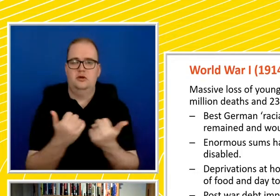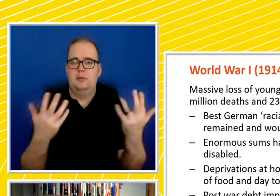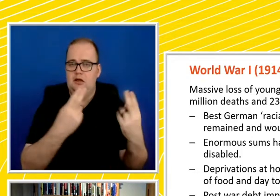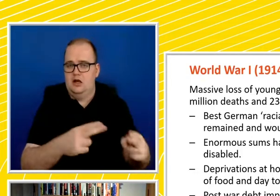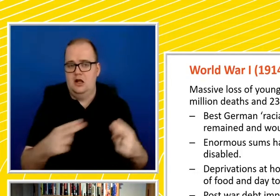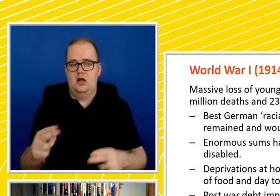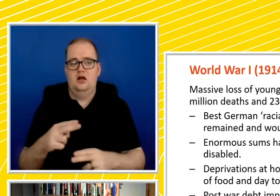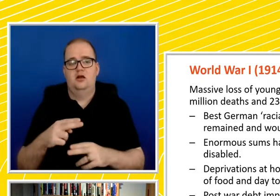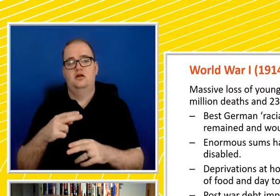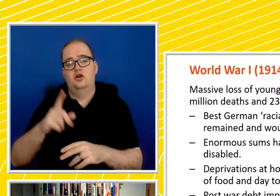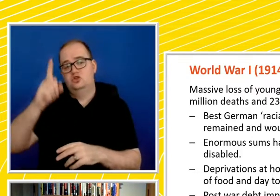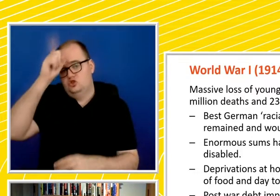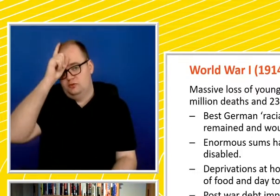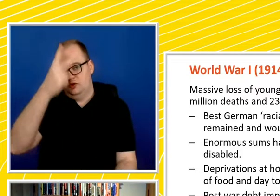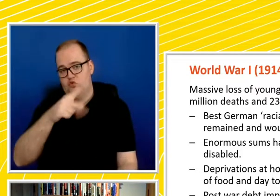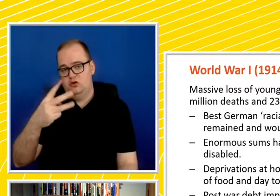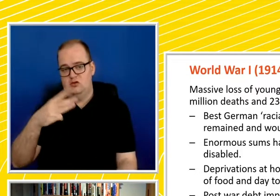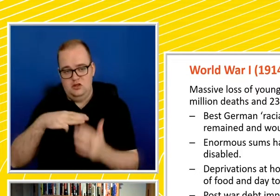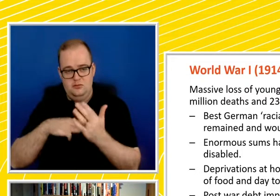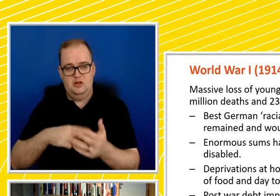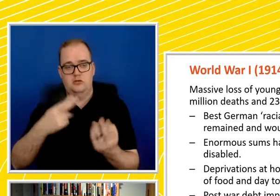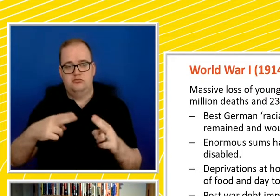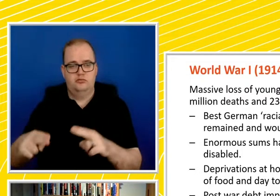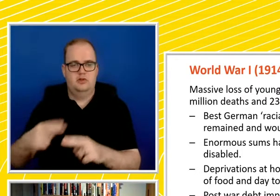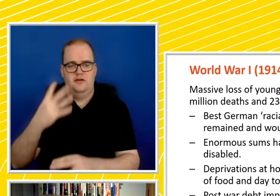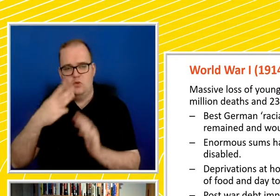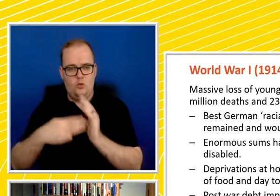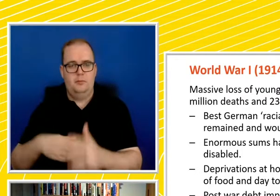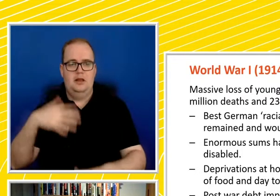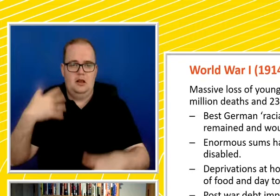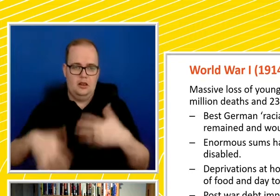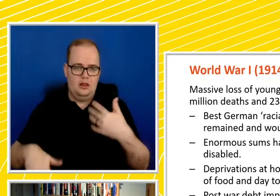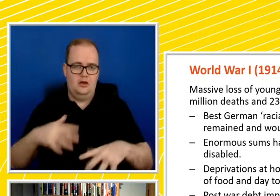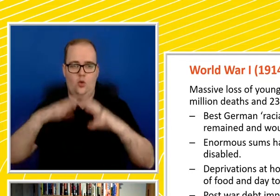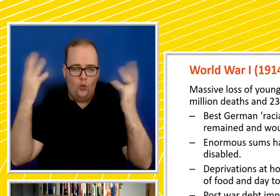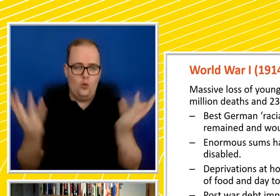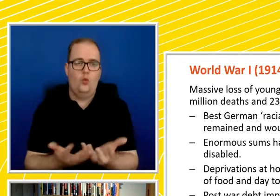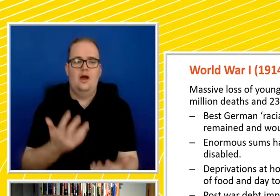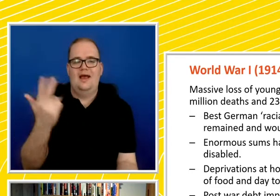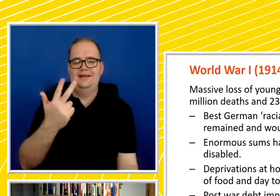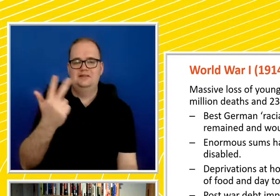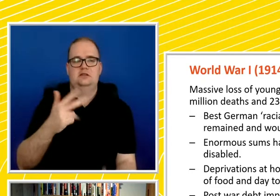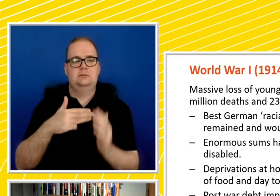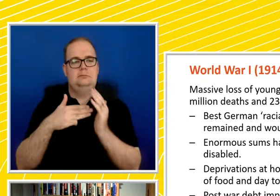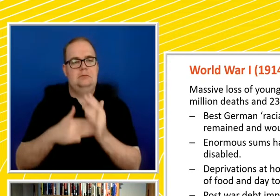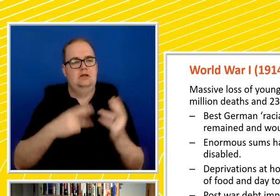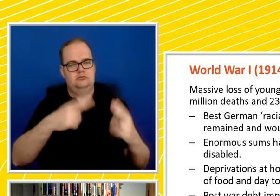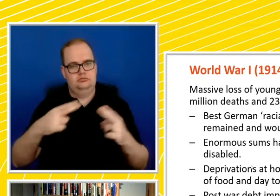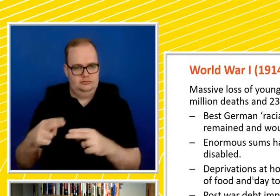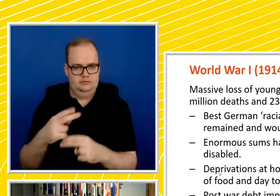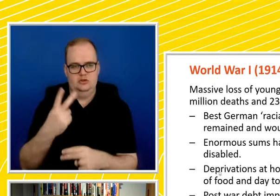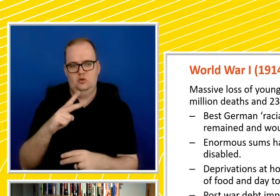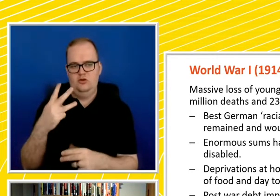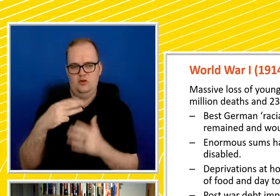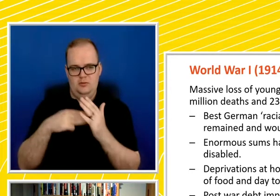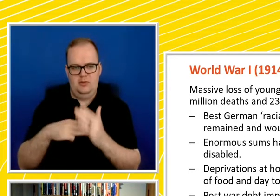dead and over 4 million wounded, and globally there's over 18 million deaths, many wounded. But the arguments in